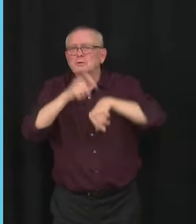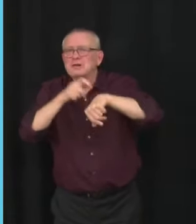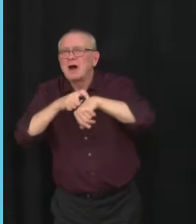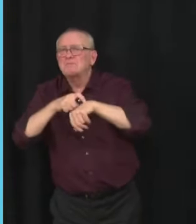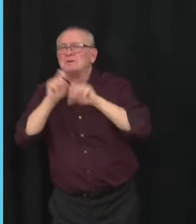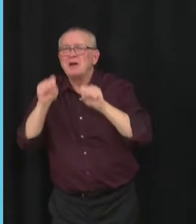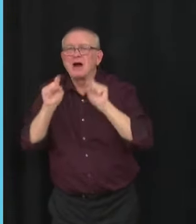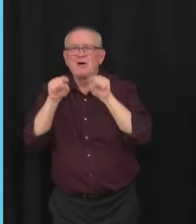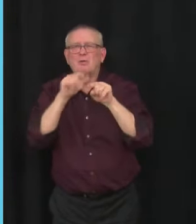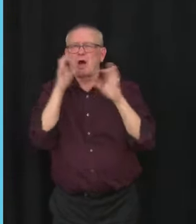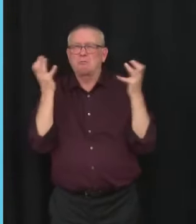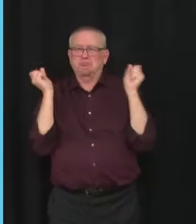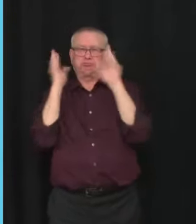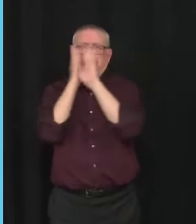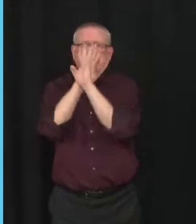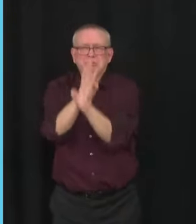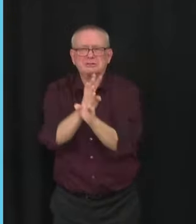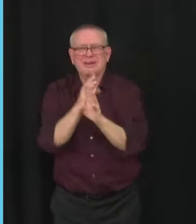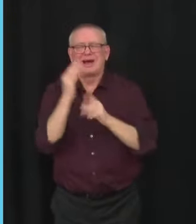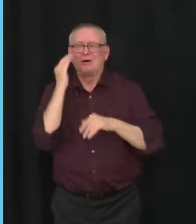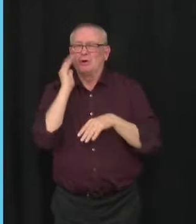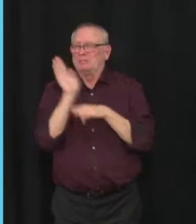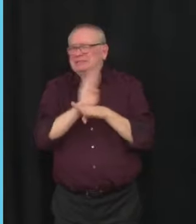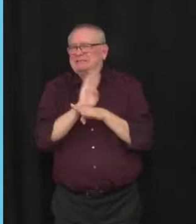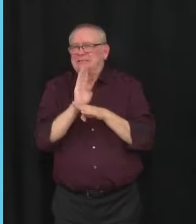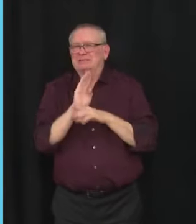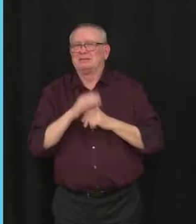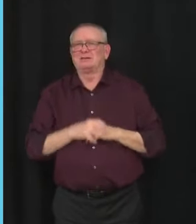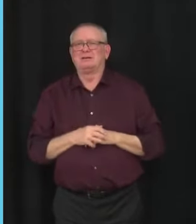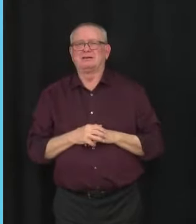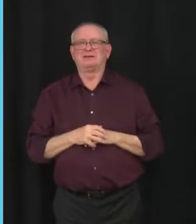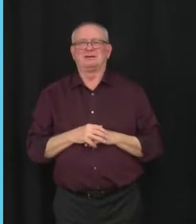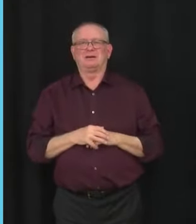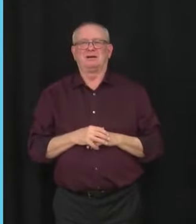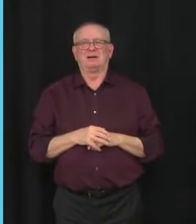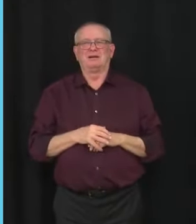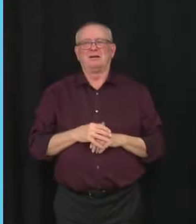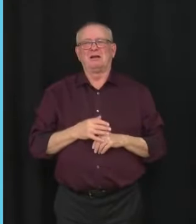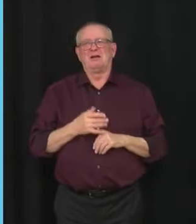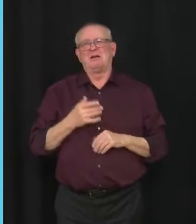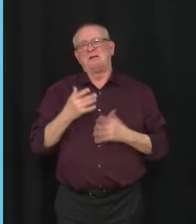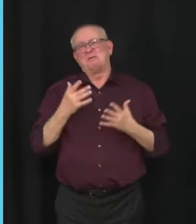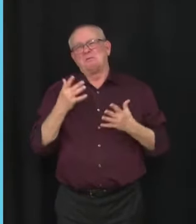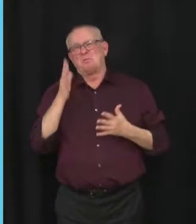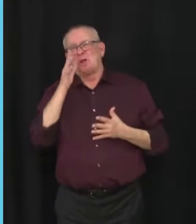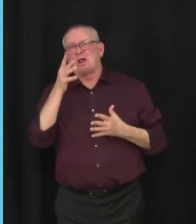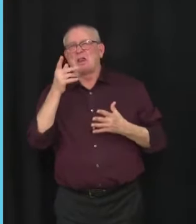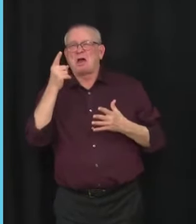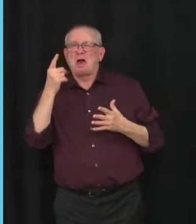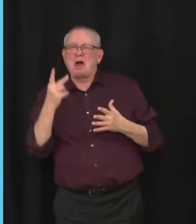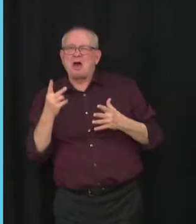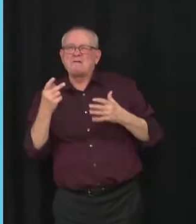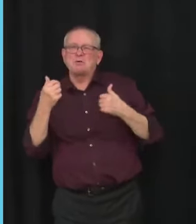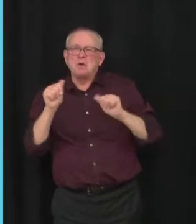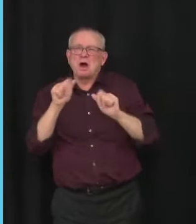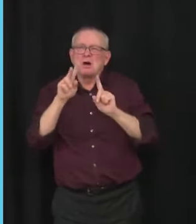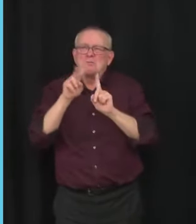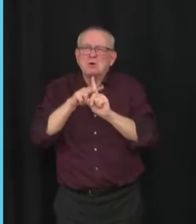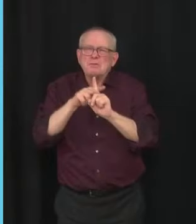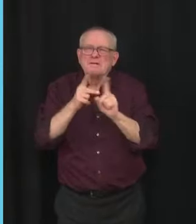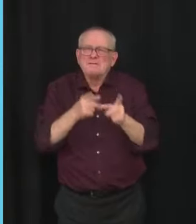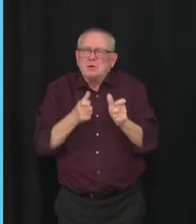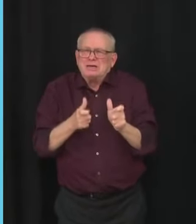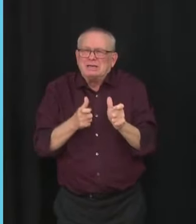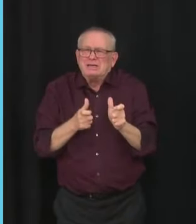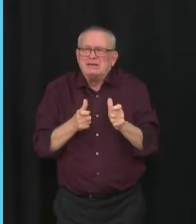vaccine rollout. We think up to half of parents may look to book right away and AHS should be able to accommodate that many kids within about the